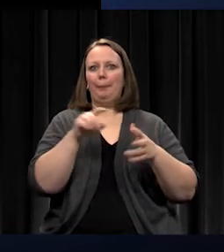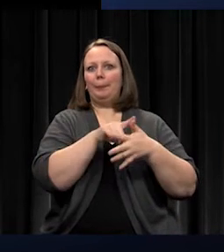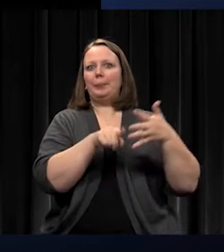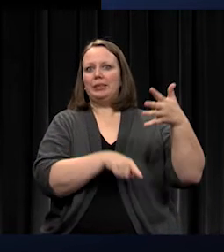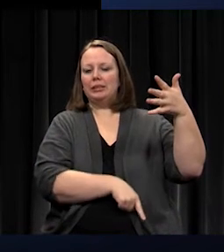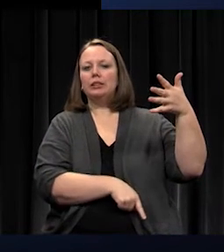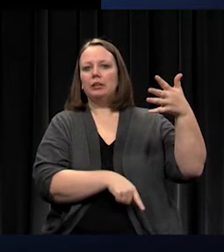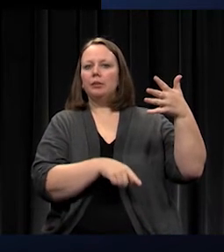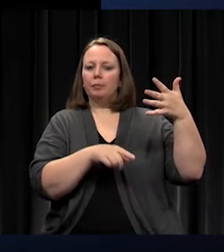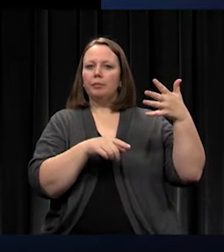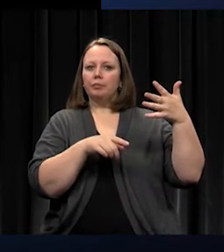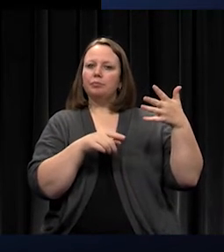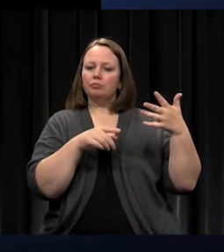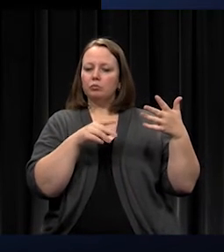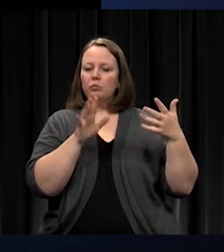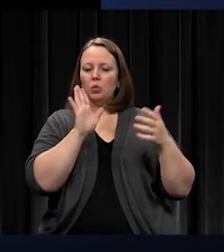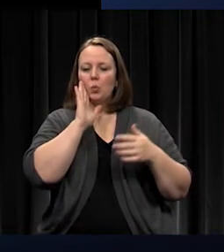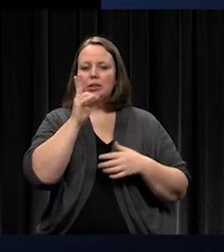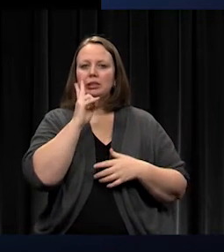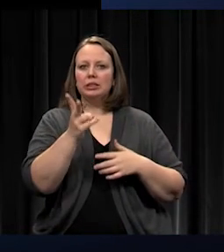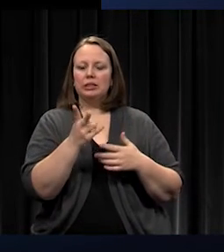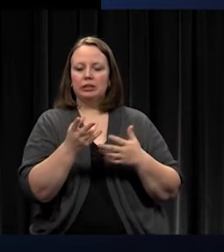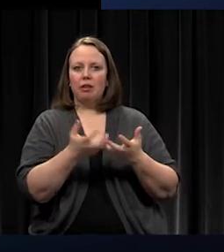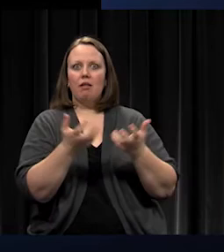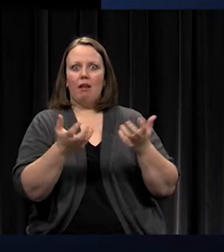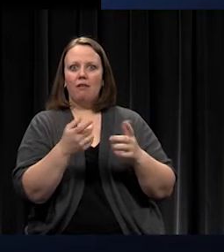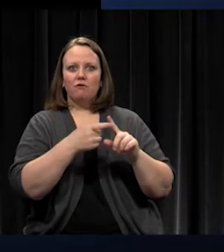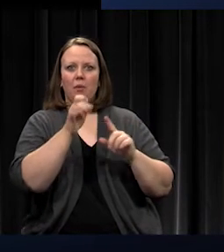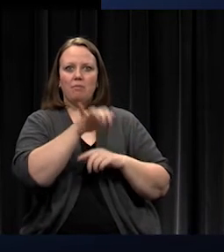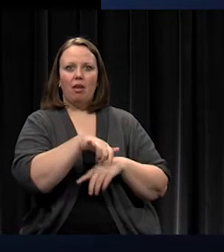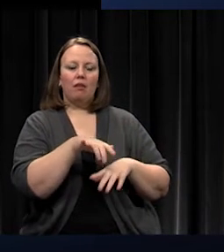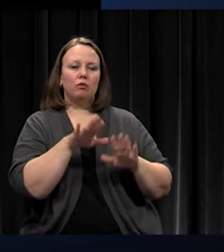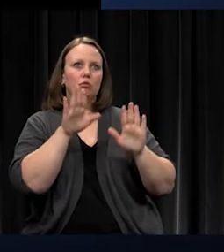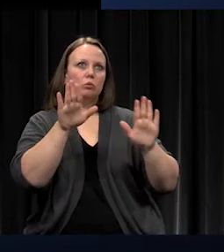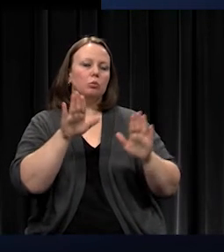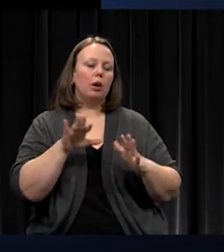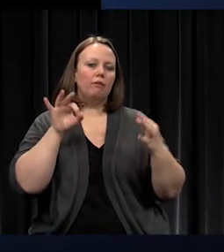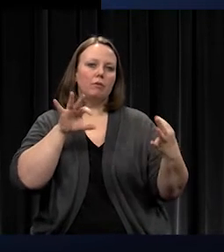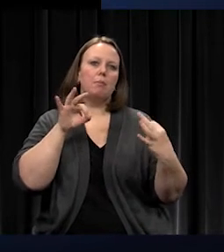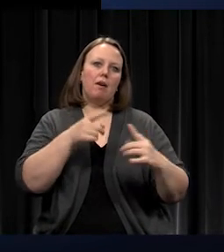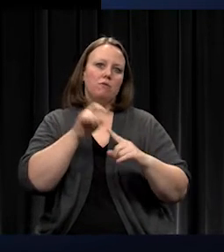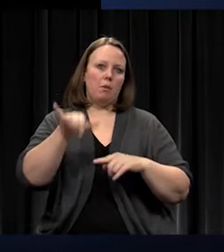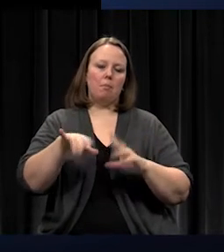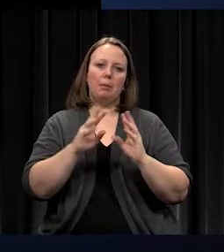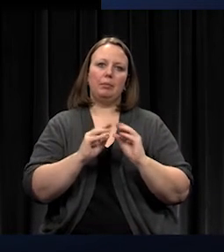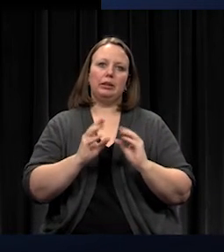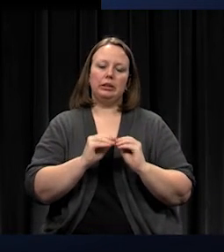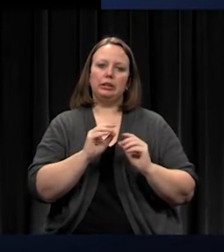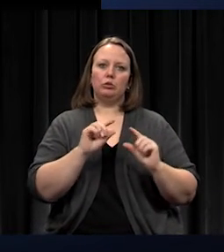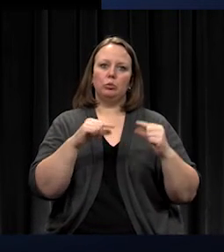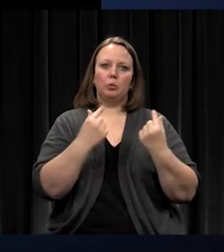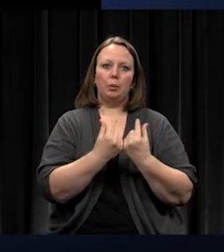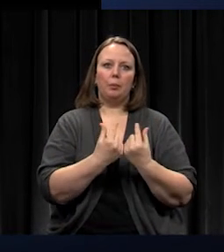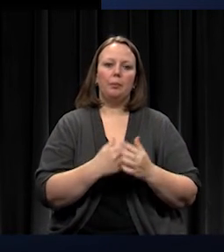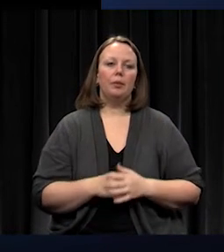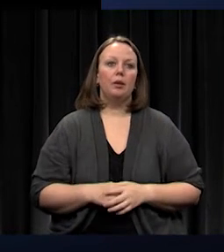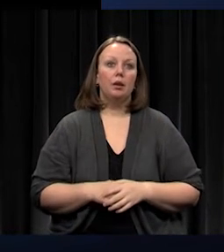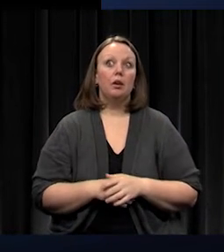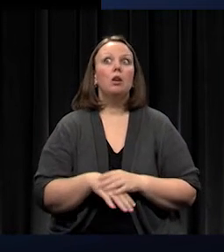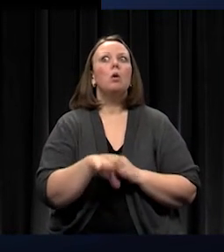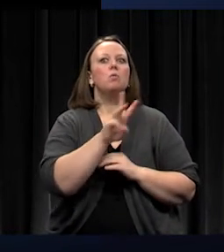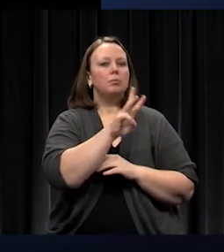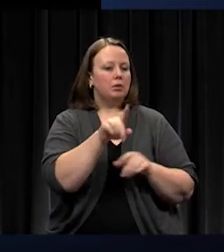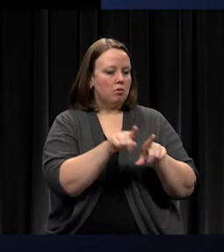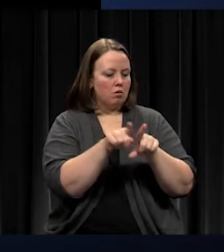loud and clear in that input. But it's a lot of just fabulous input from this group. We also have on that site some frequently asked questions that kind of